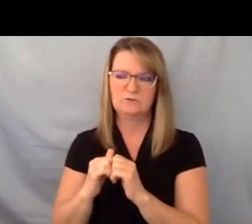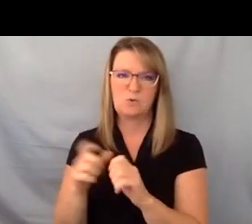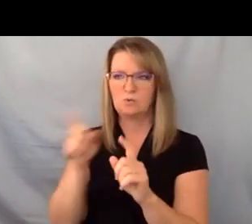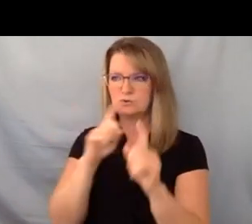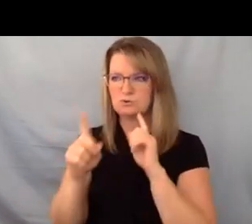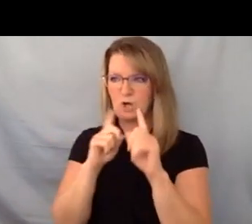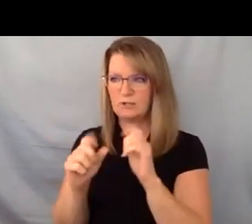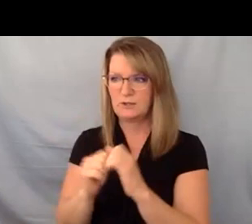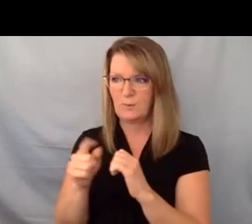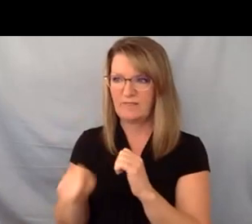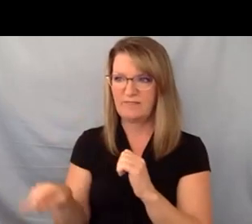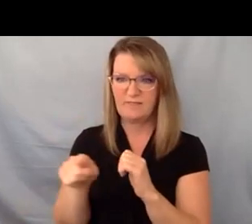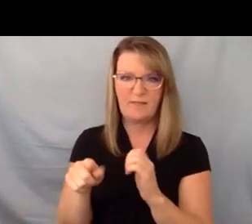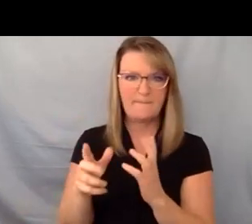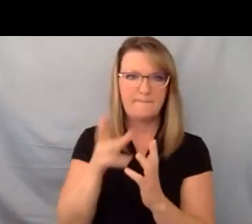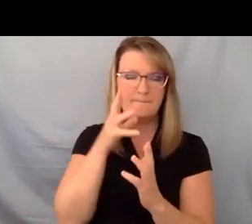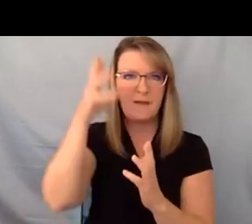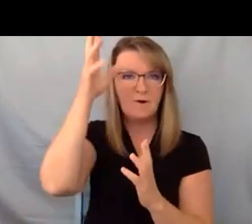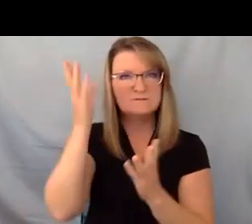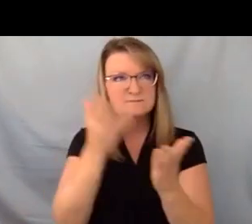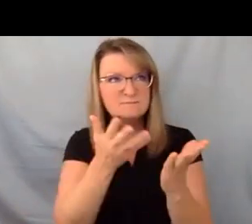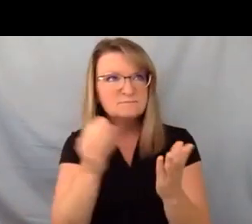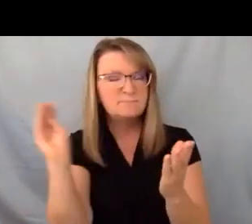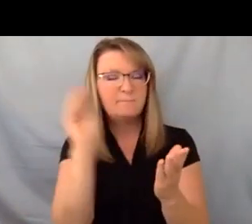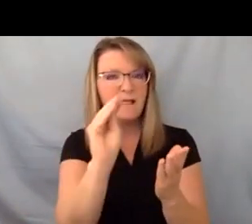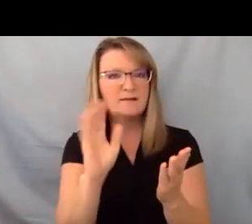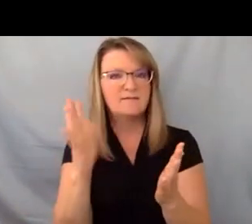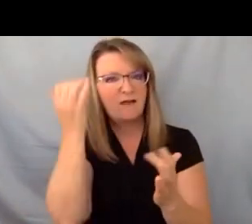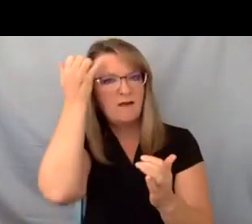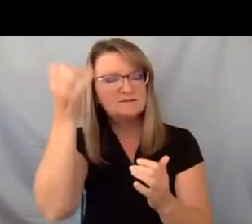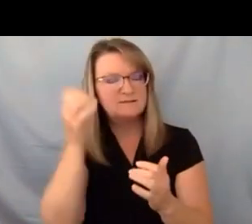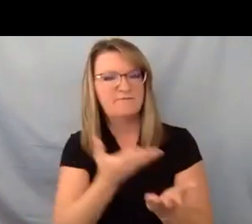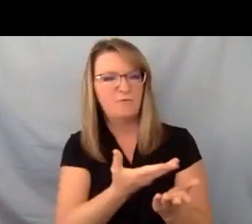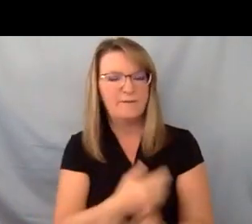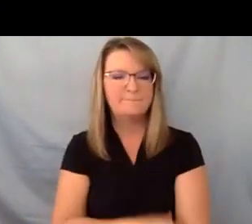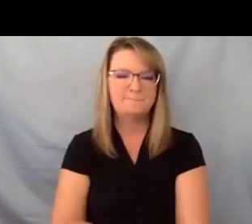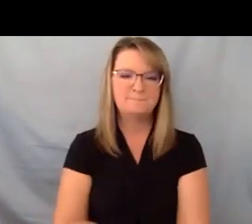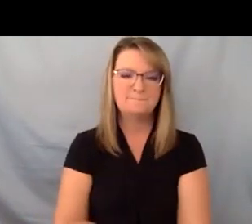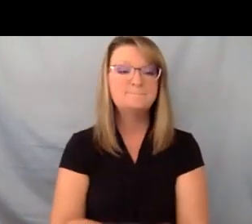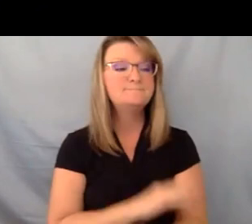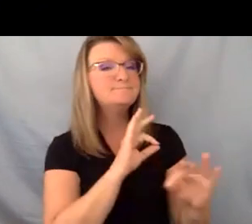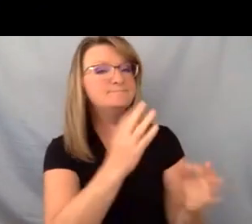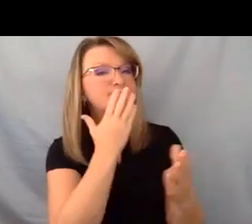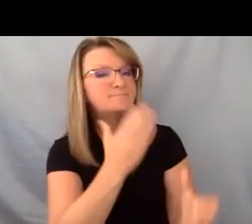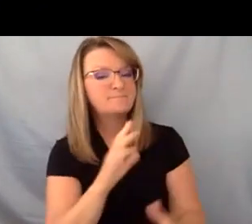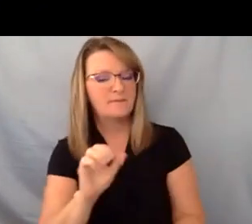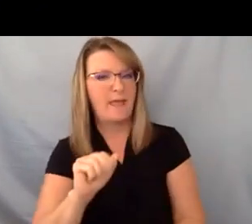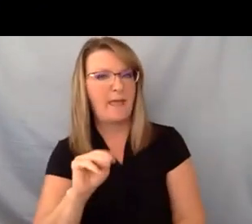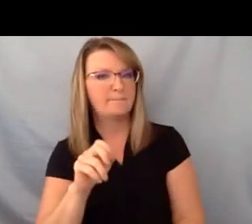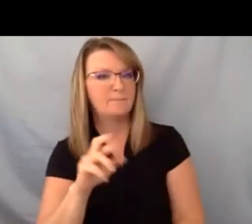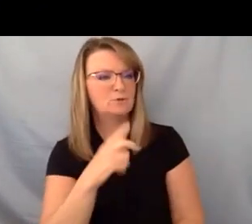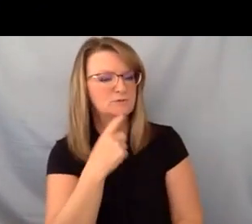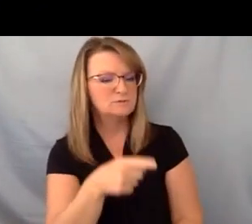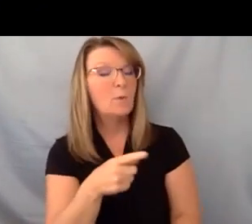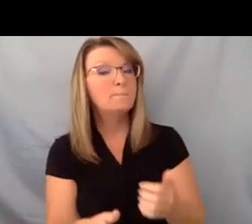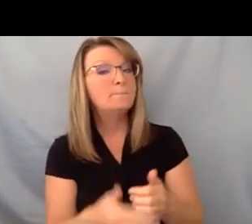parents that kind of getting that idea in their minds right that's important so perfect ember says that it seems like